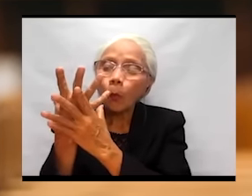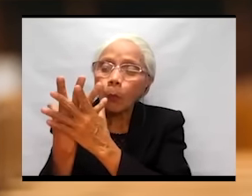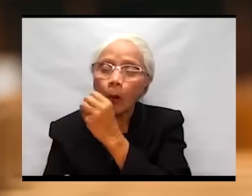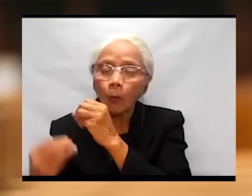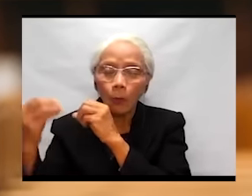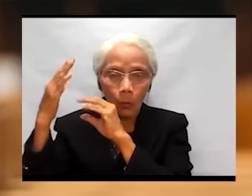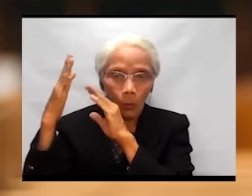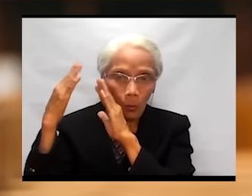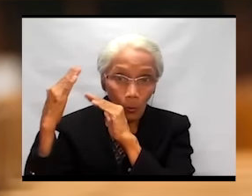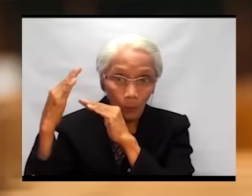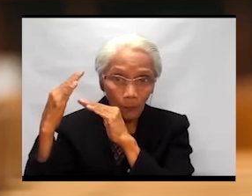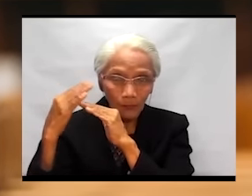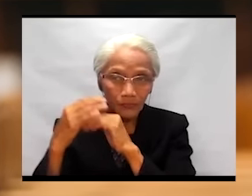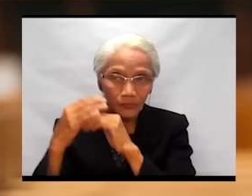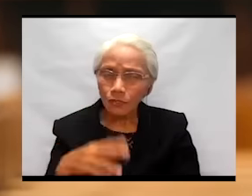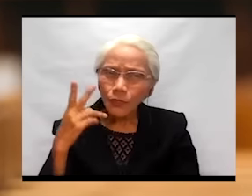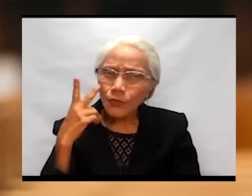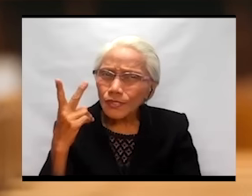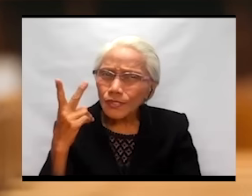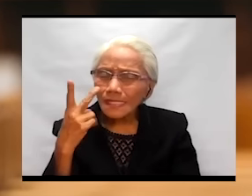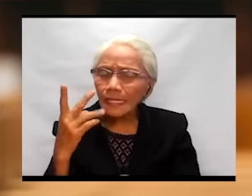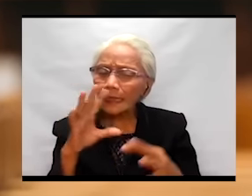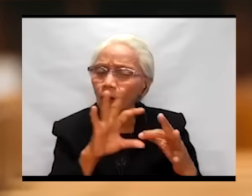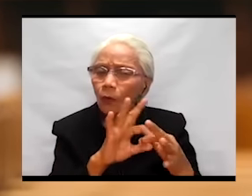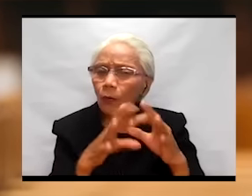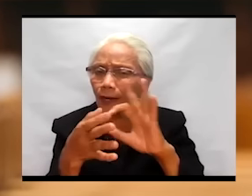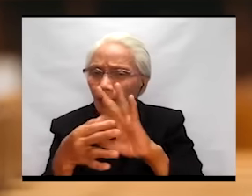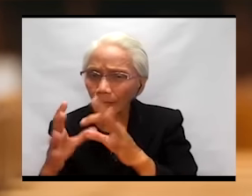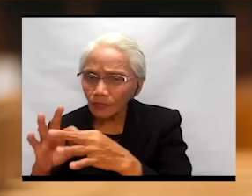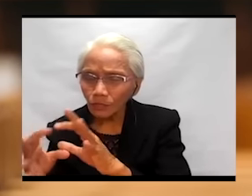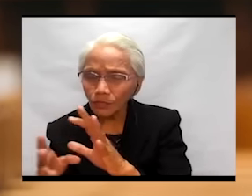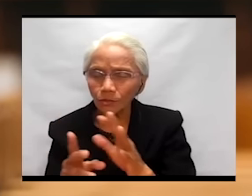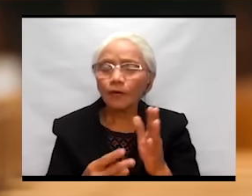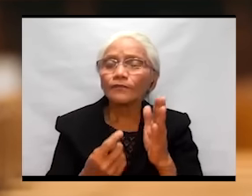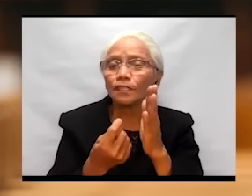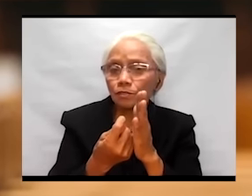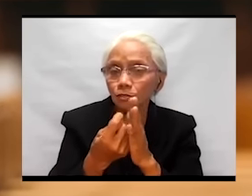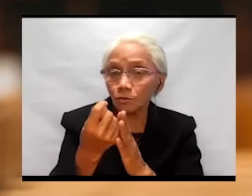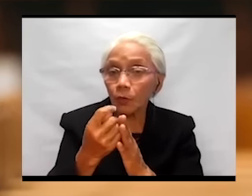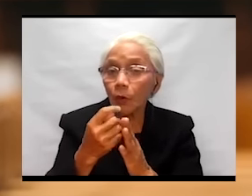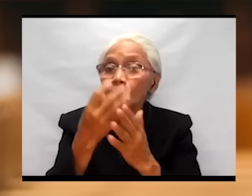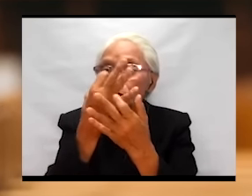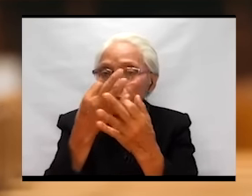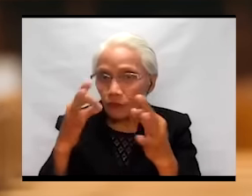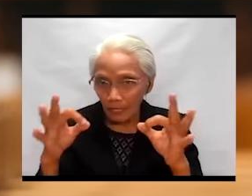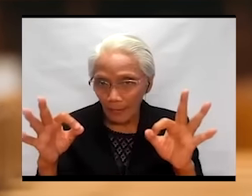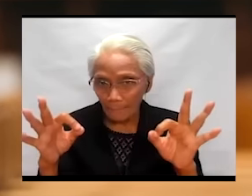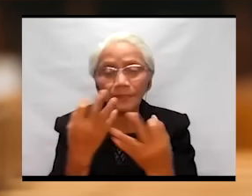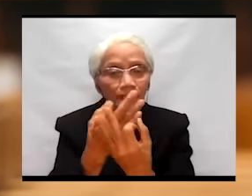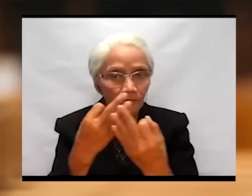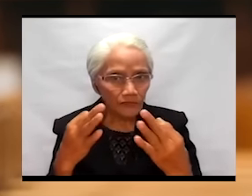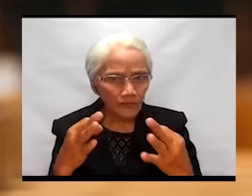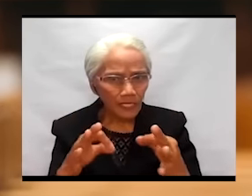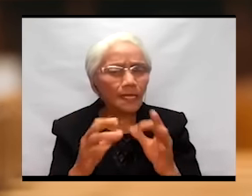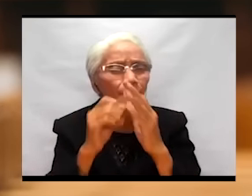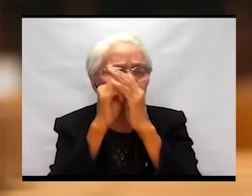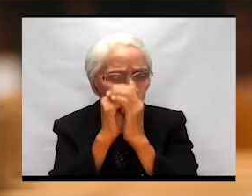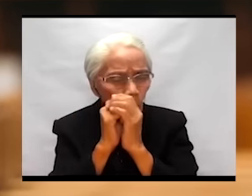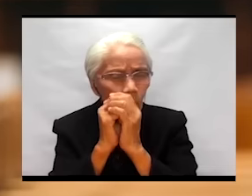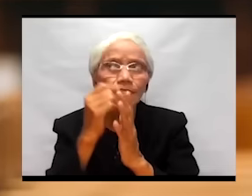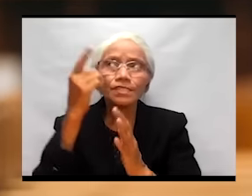between true freedom, freedom to worship God, and what we call